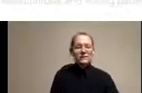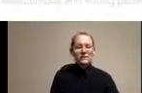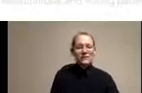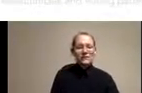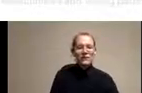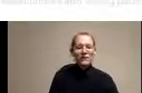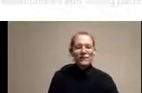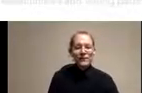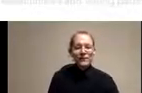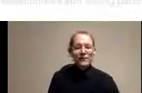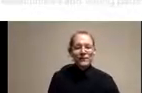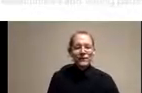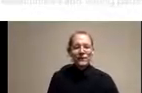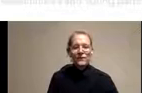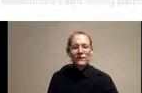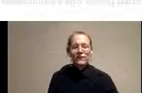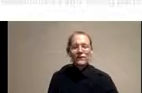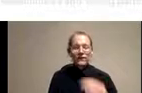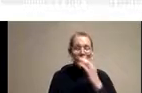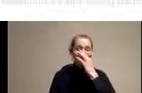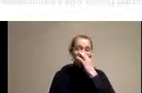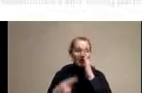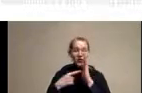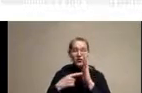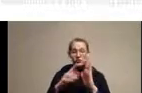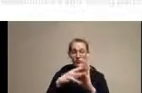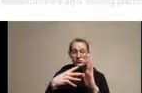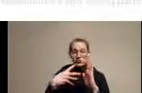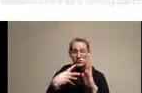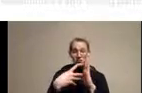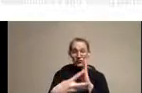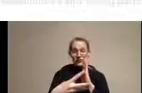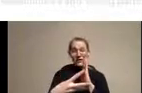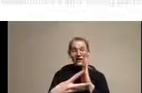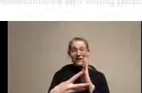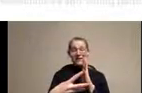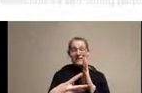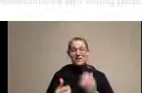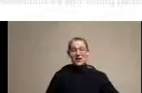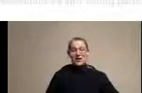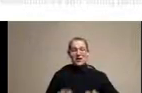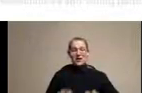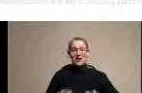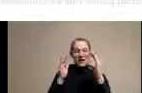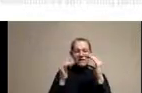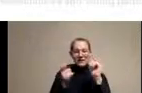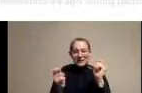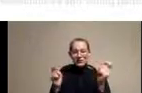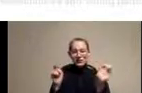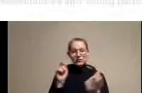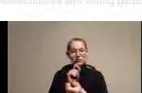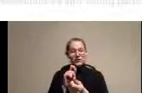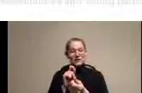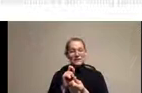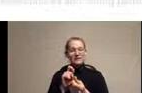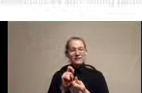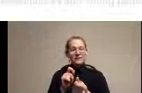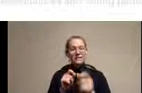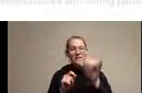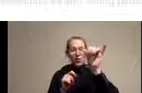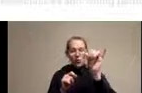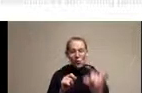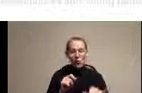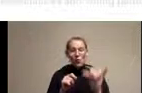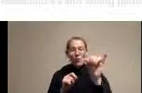This is a graph that looks at change in life expectancy and the proportion of people on the y-axis who voted for candidate Trump in the